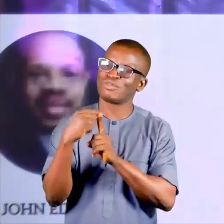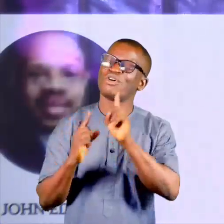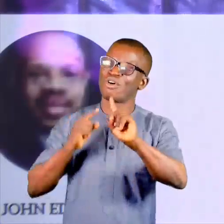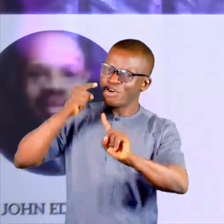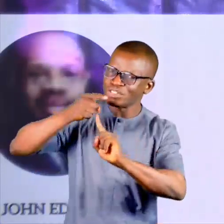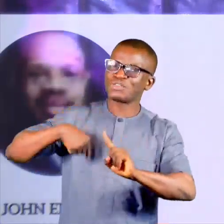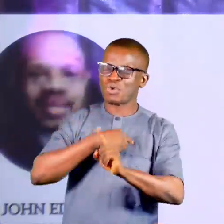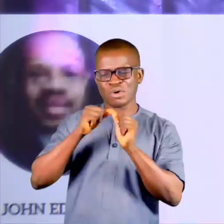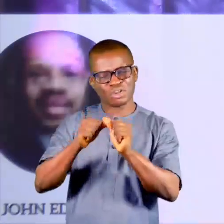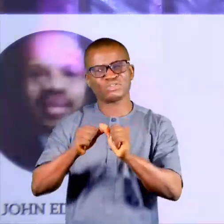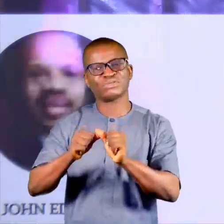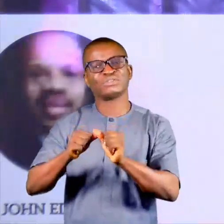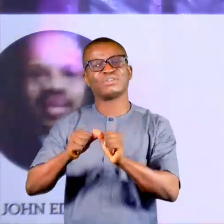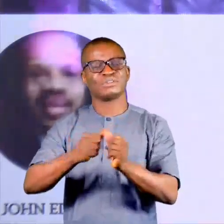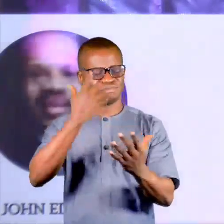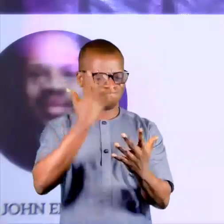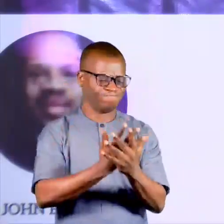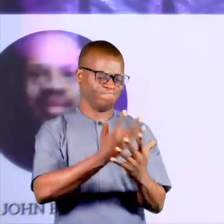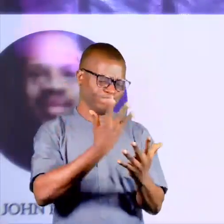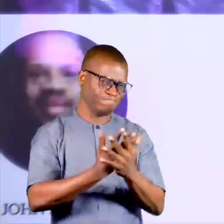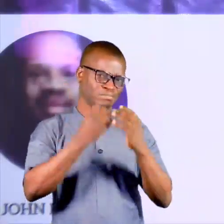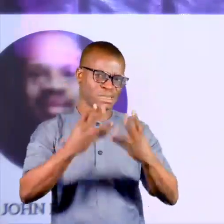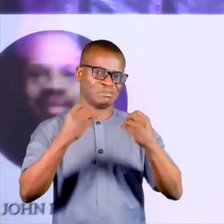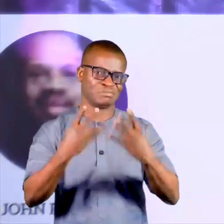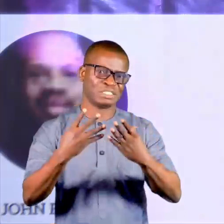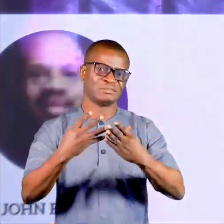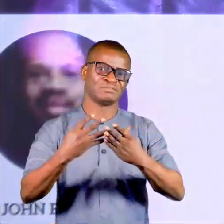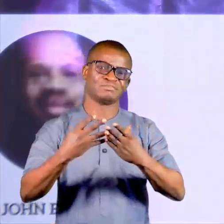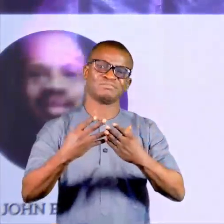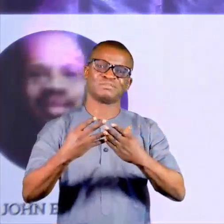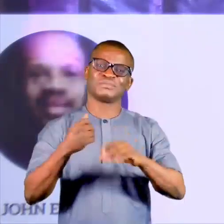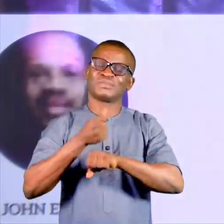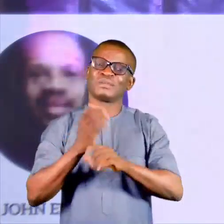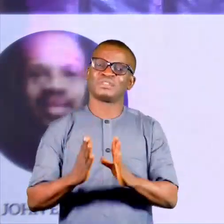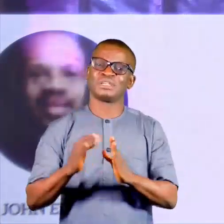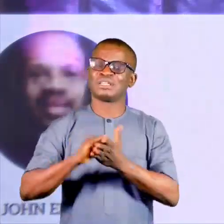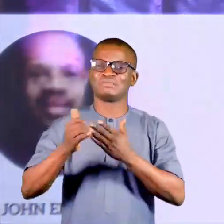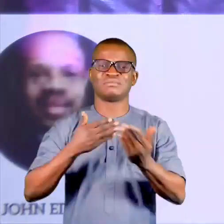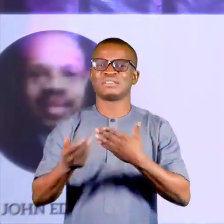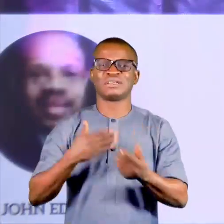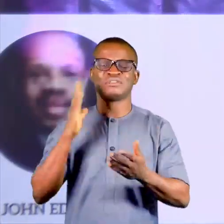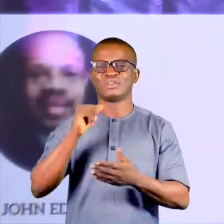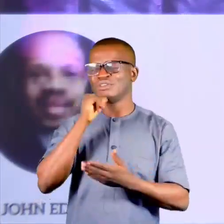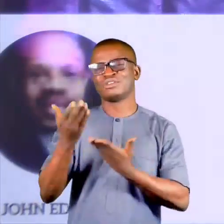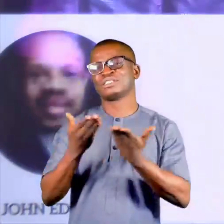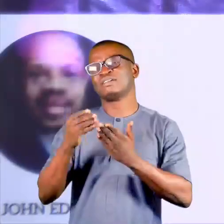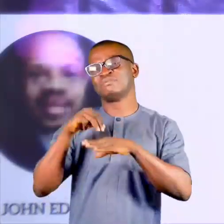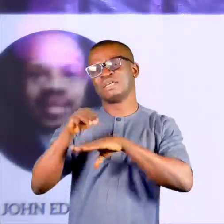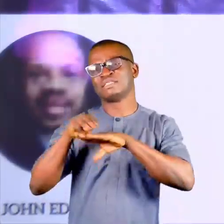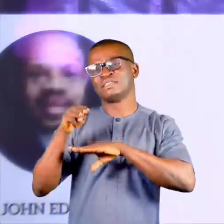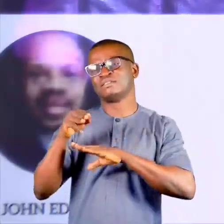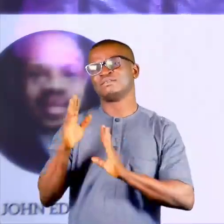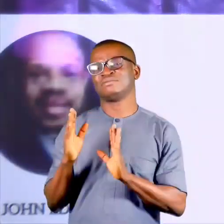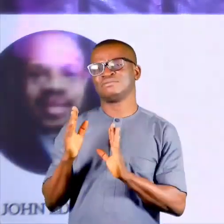words. Until we continue to put perpetrators behind bars, no matter how long it takes, it doesn't send a